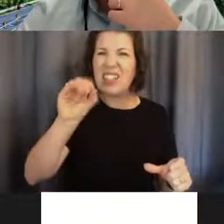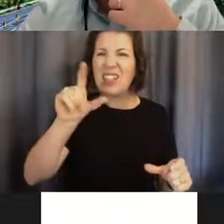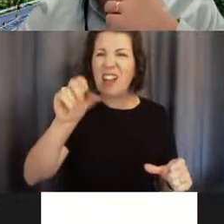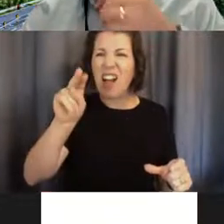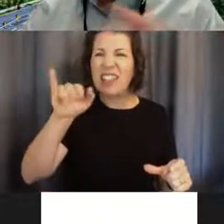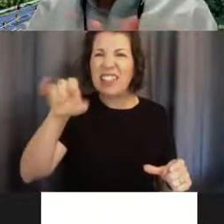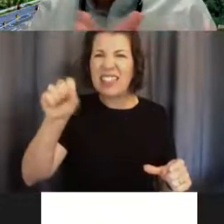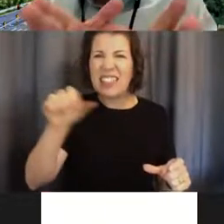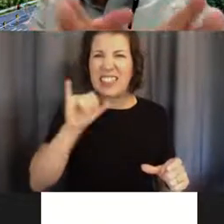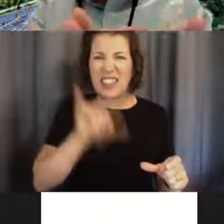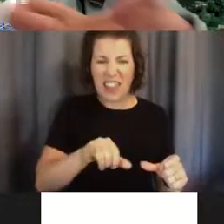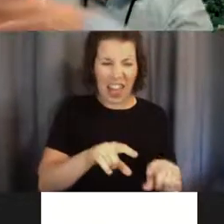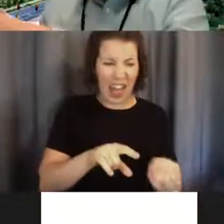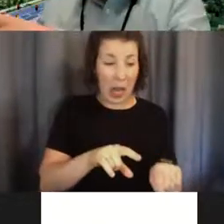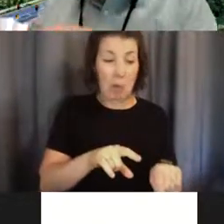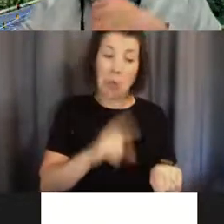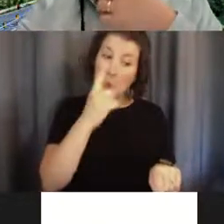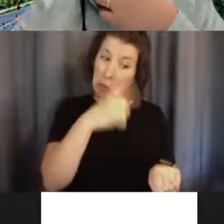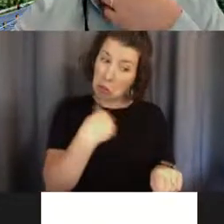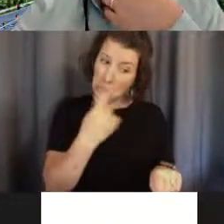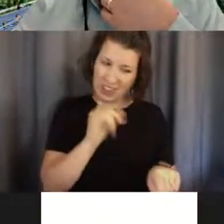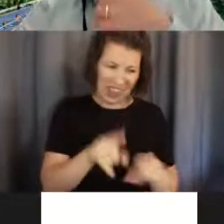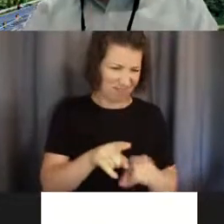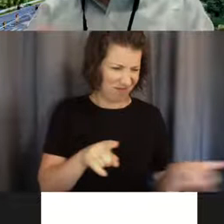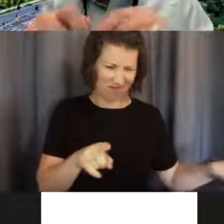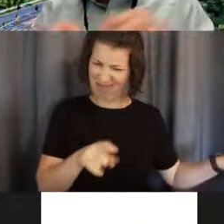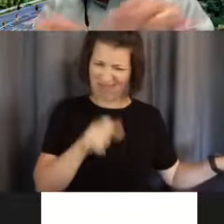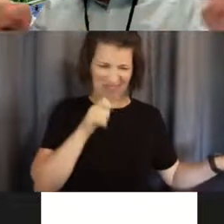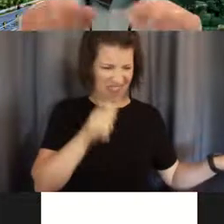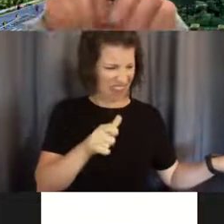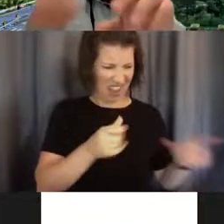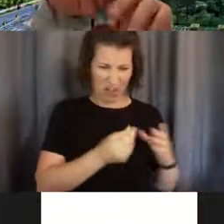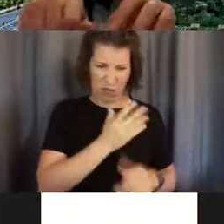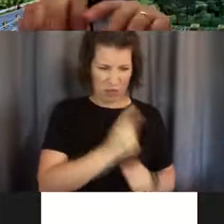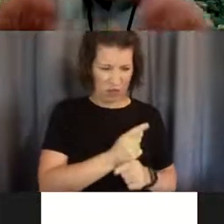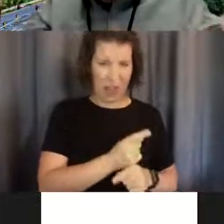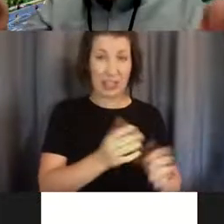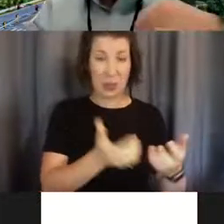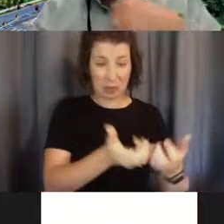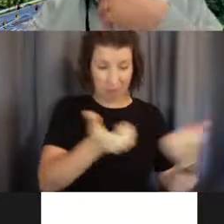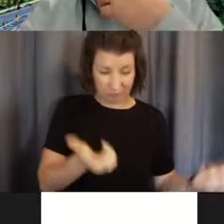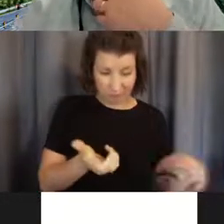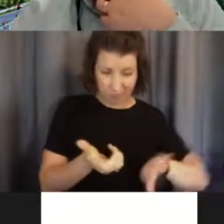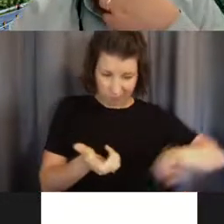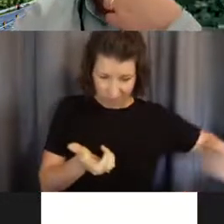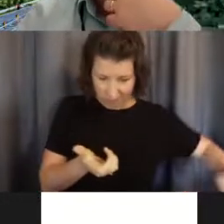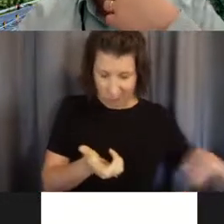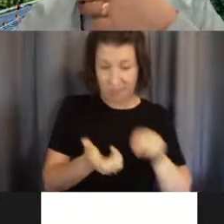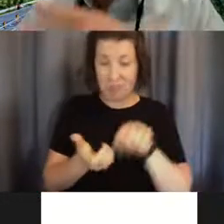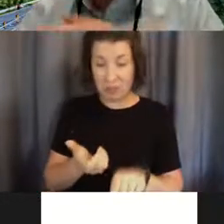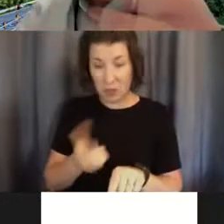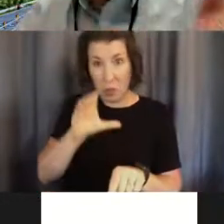differentiated, that looked like they're going down the wrong path. And then expand, yeah, split and expand the colonies that